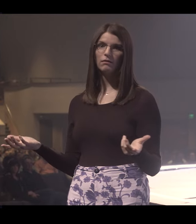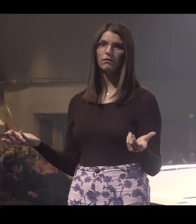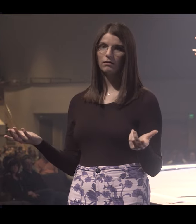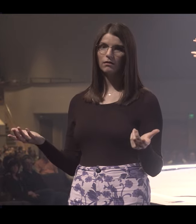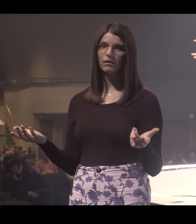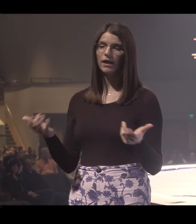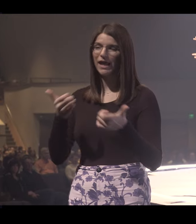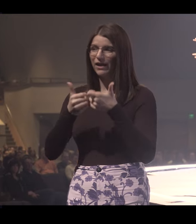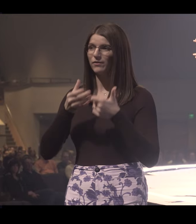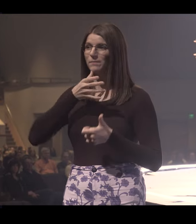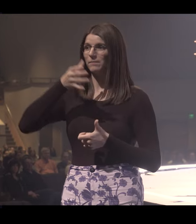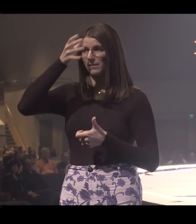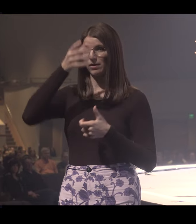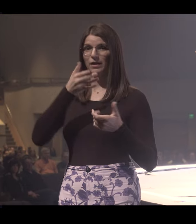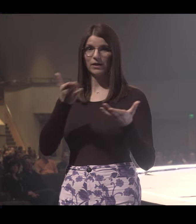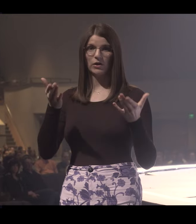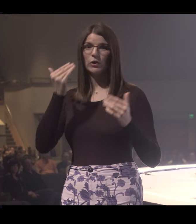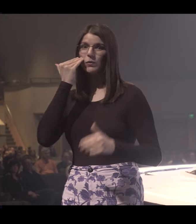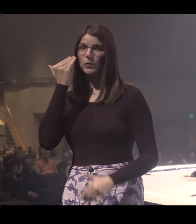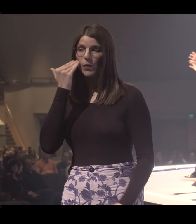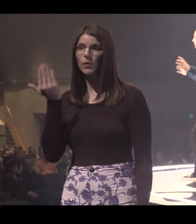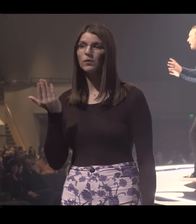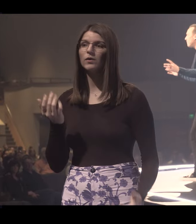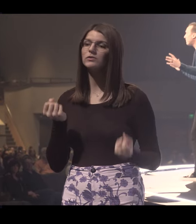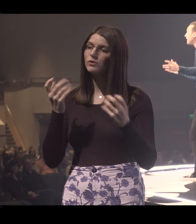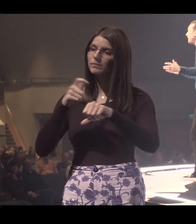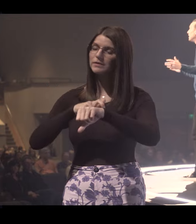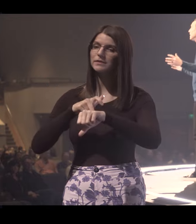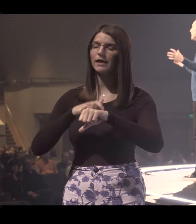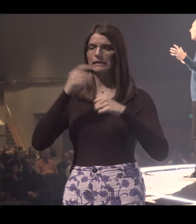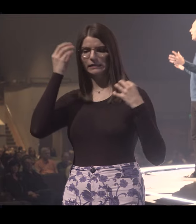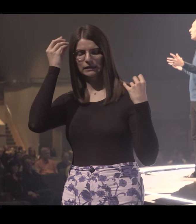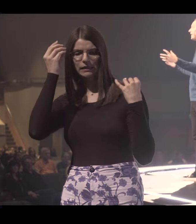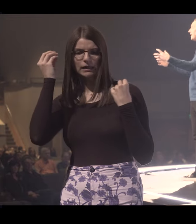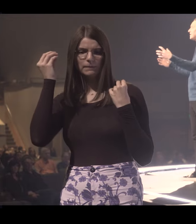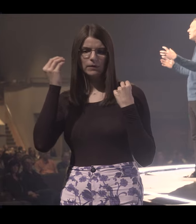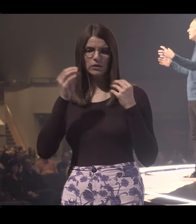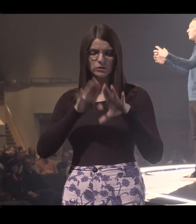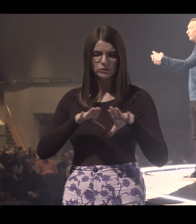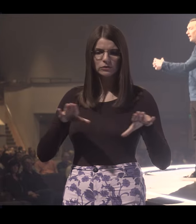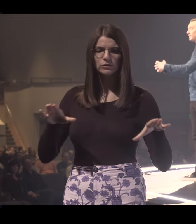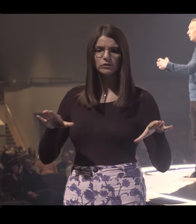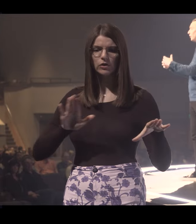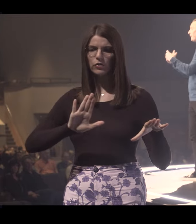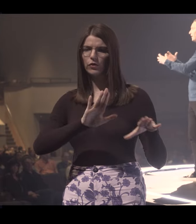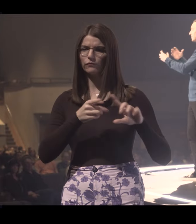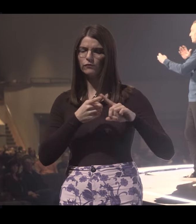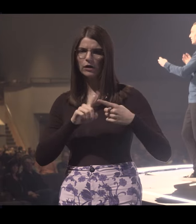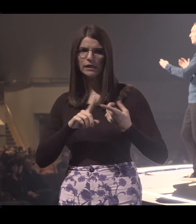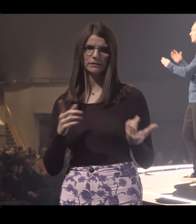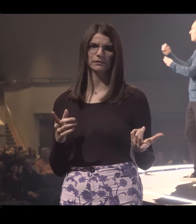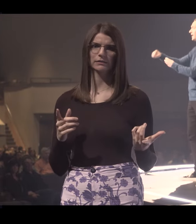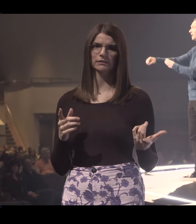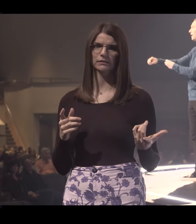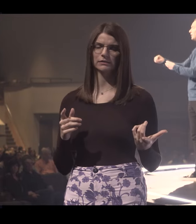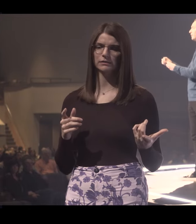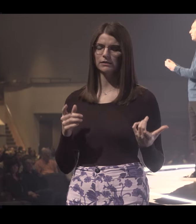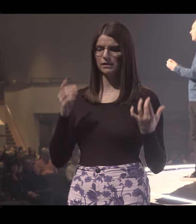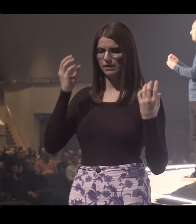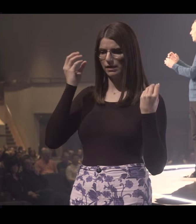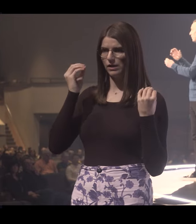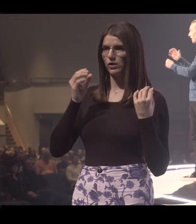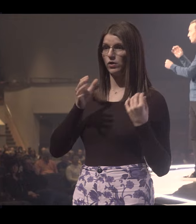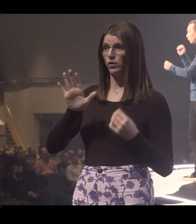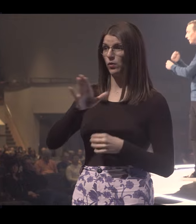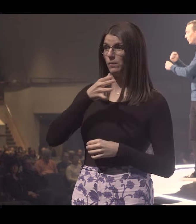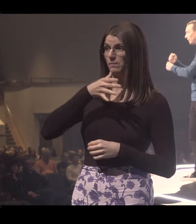And every parent here knows the same. It's why we spend so much time thinking about our kids' friends. Or your parents spent so much time